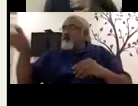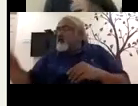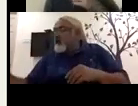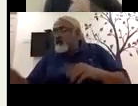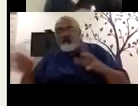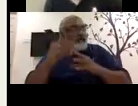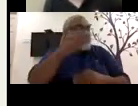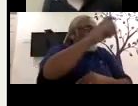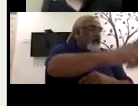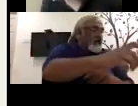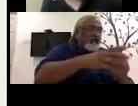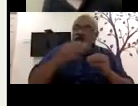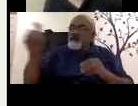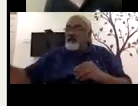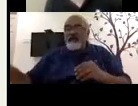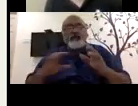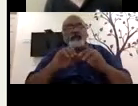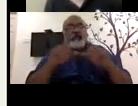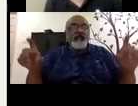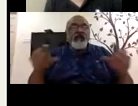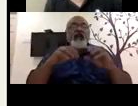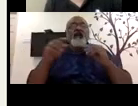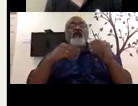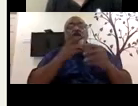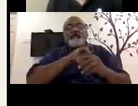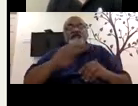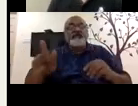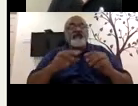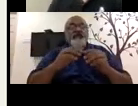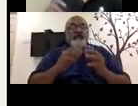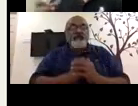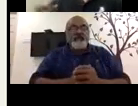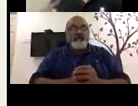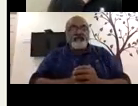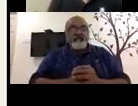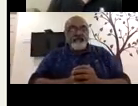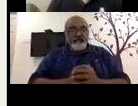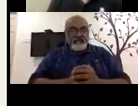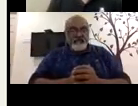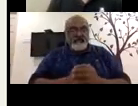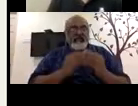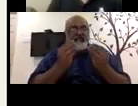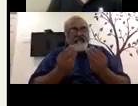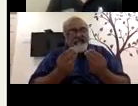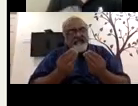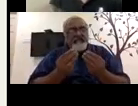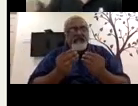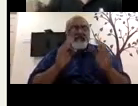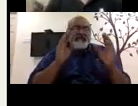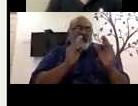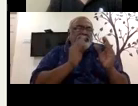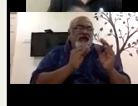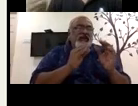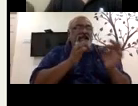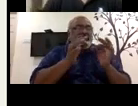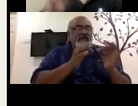place. the picture show, uh, how they are able to do that. We, we did some small, small, uh, kind of adjustments so that they